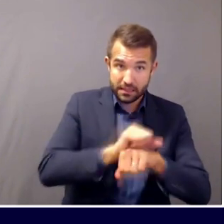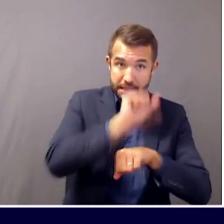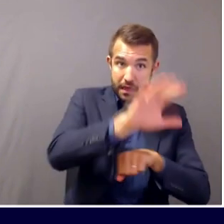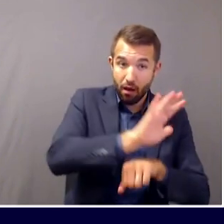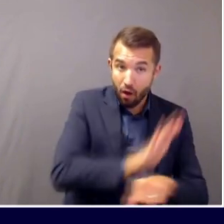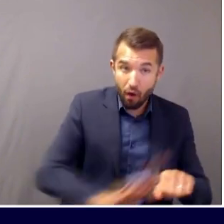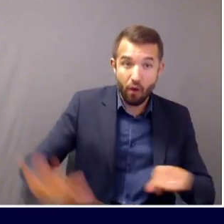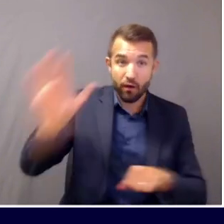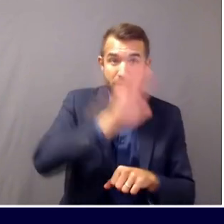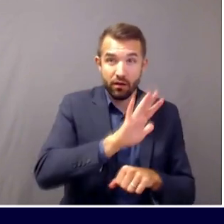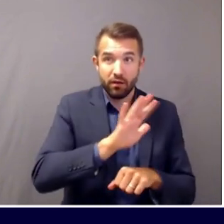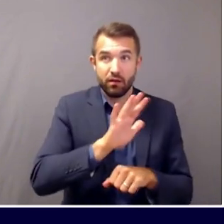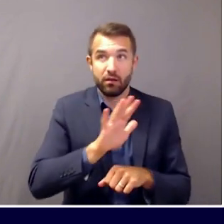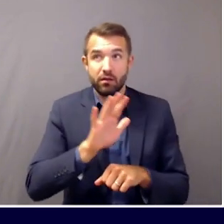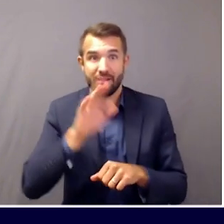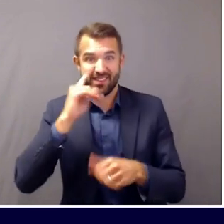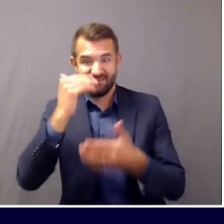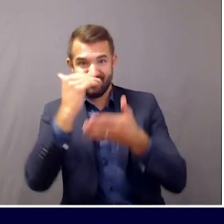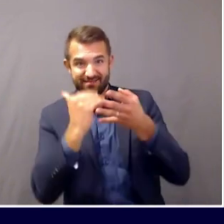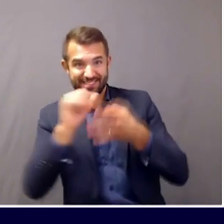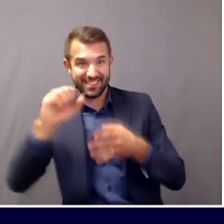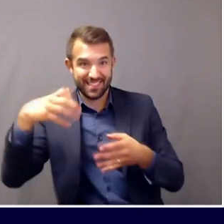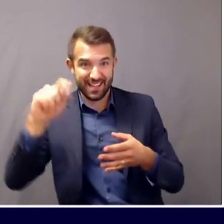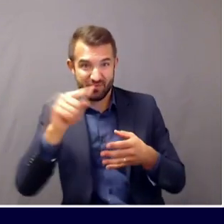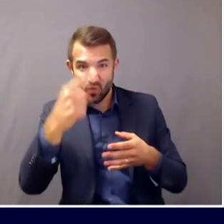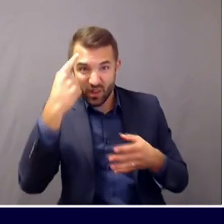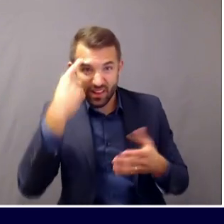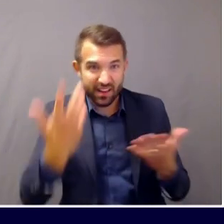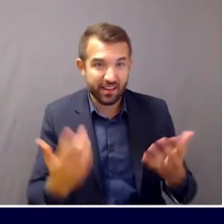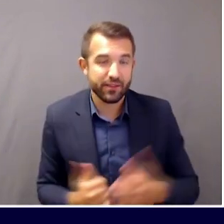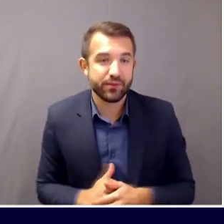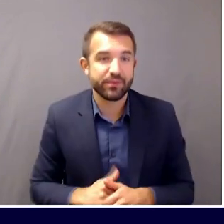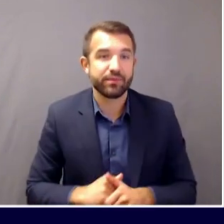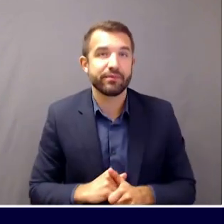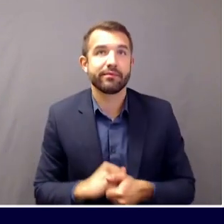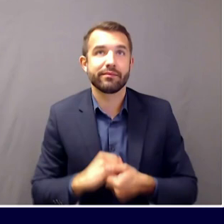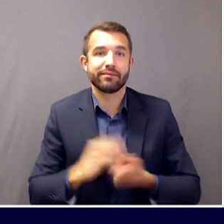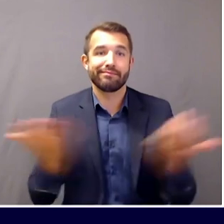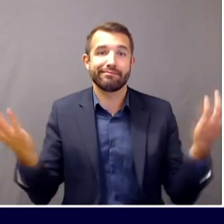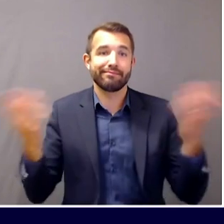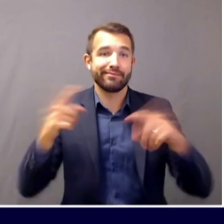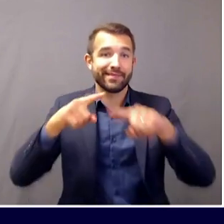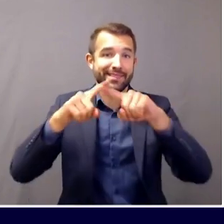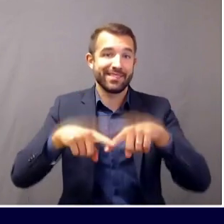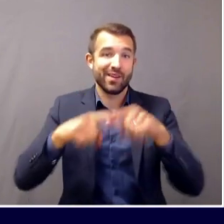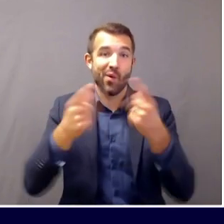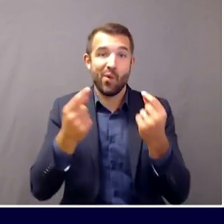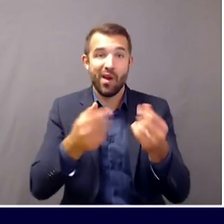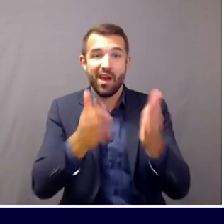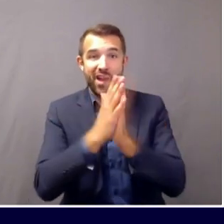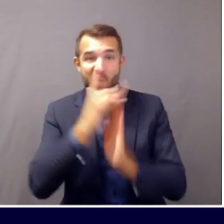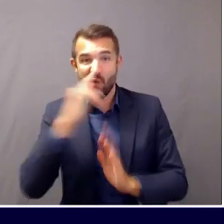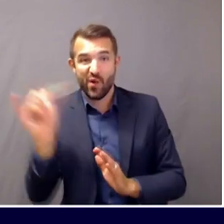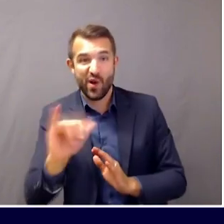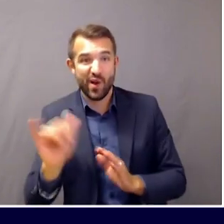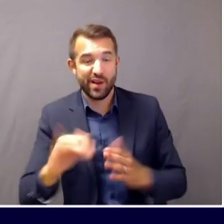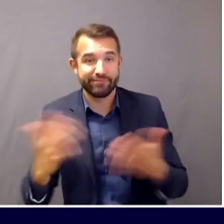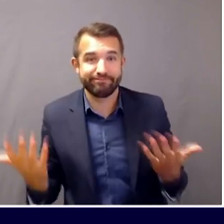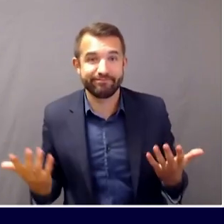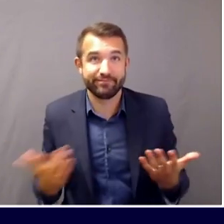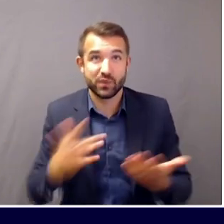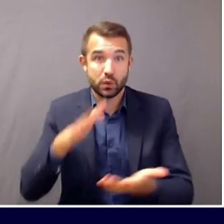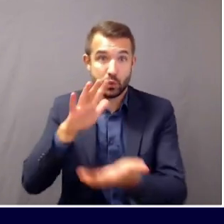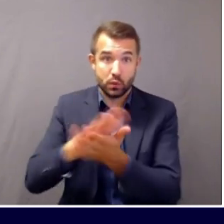Sure. It really does depend on what the nature of those orders and requests is. Thus far, we've been working with schools to fill them.